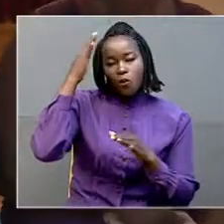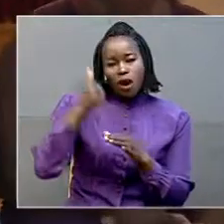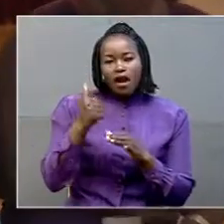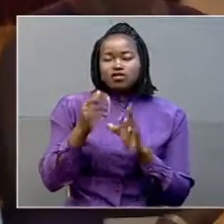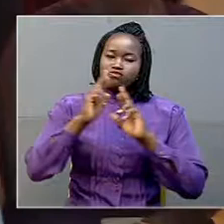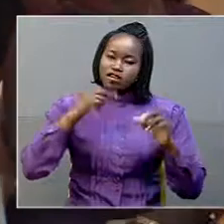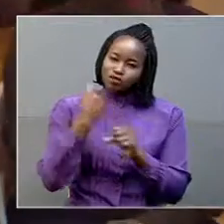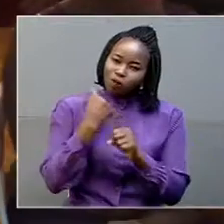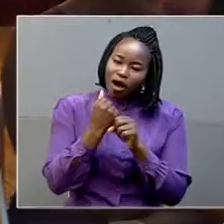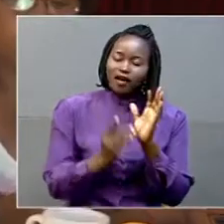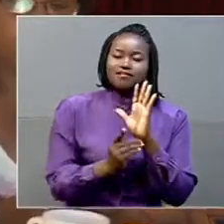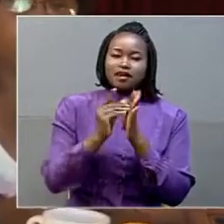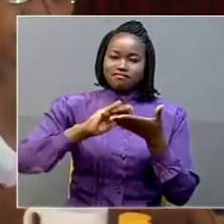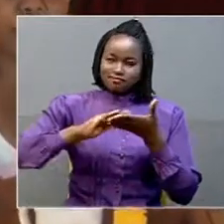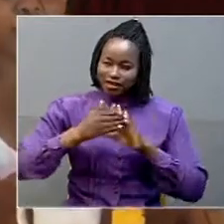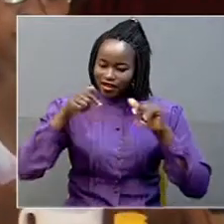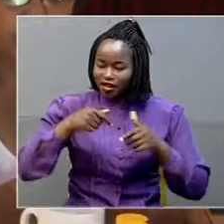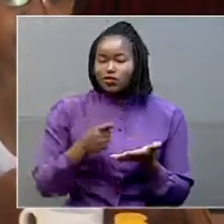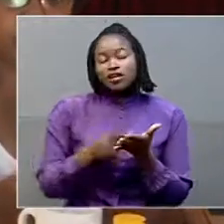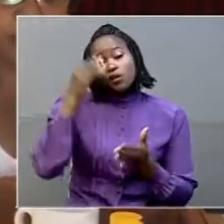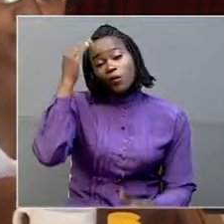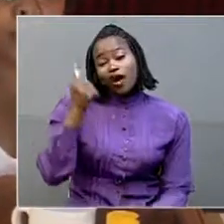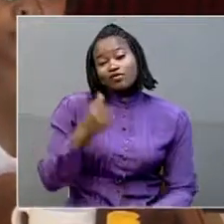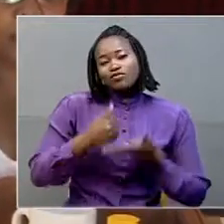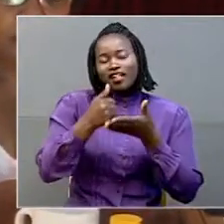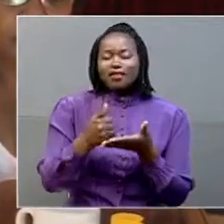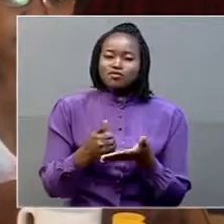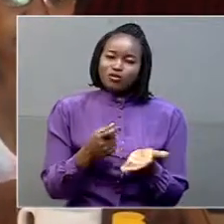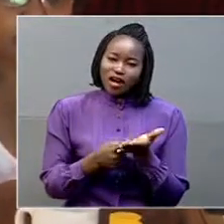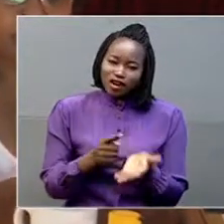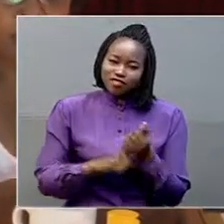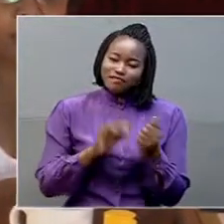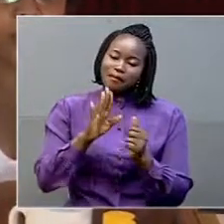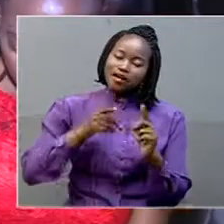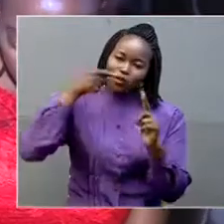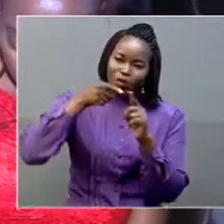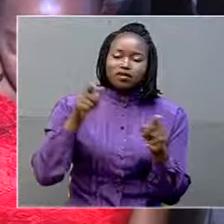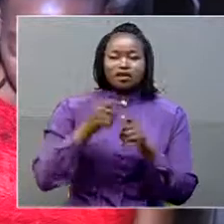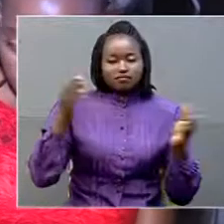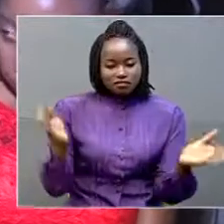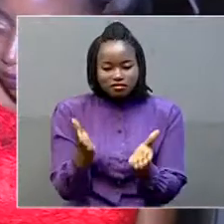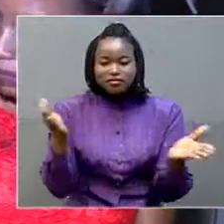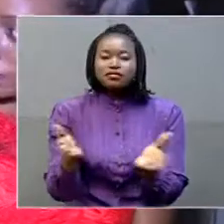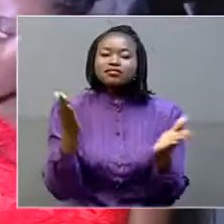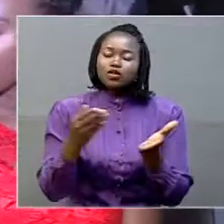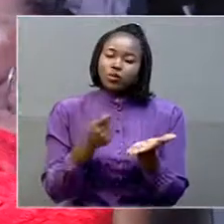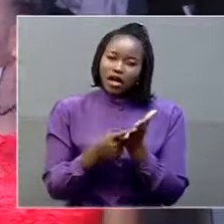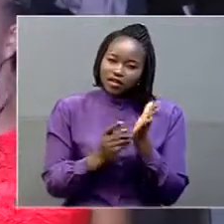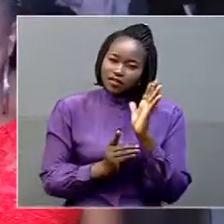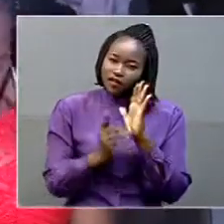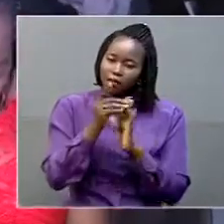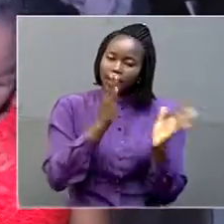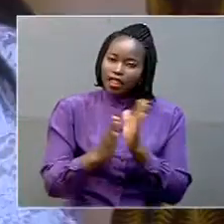partners in the country to ensure that Uganda achieves its goals as set in the National Development Plan 2 and Vision